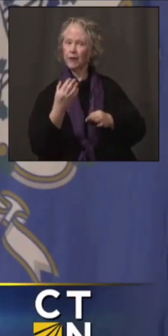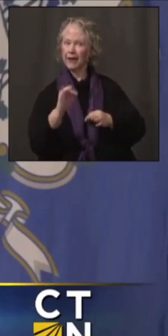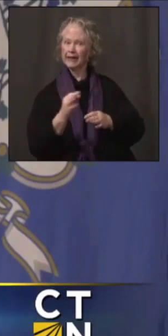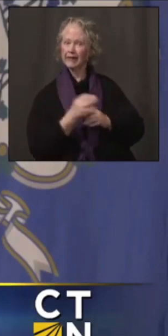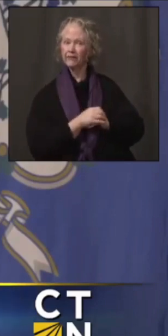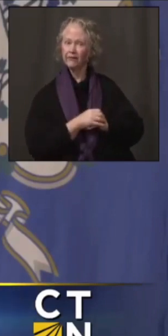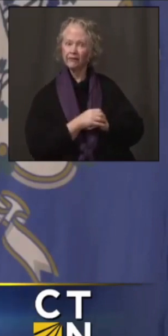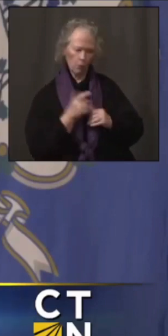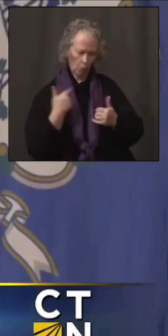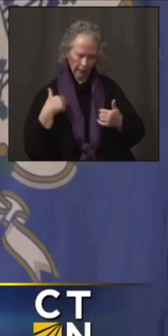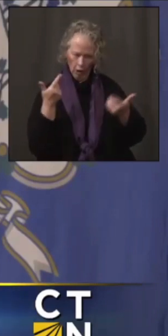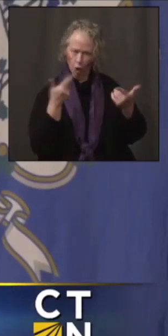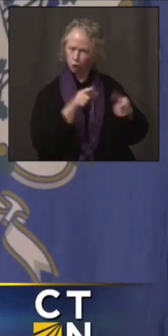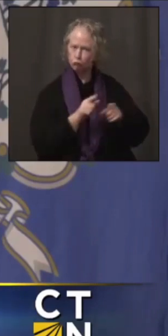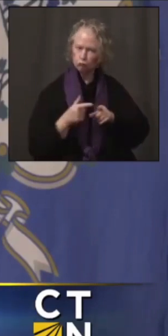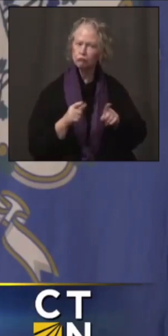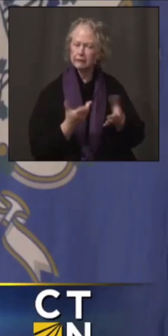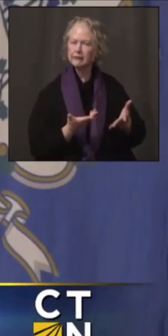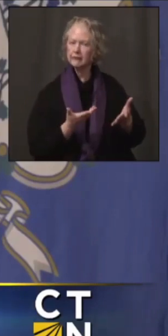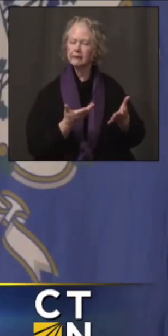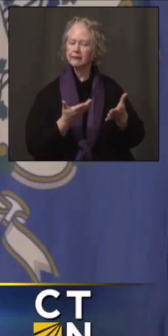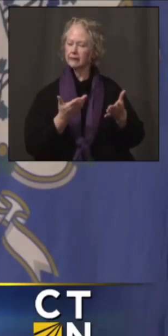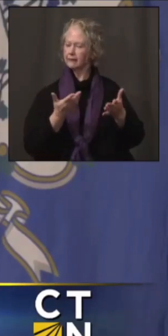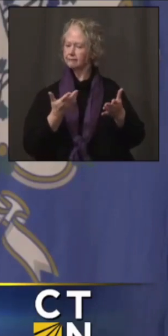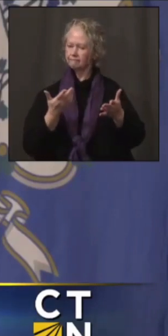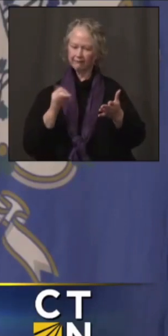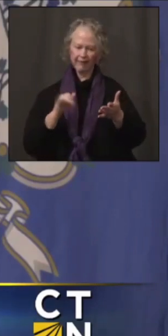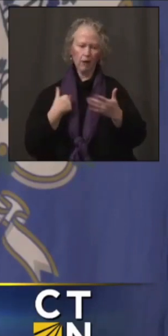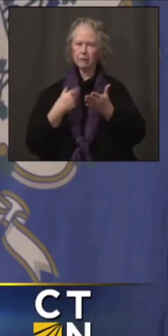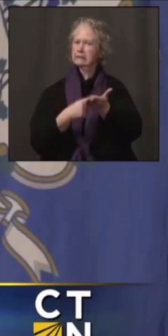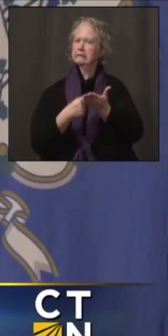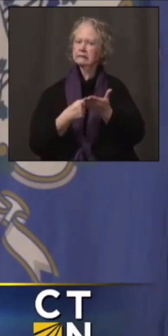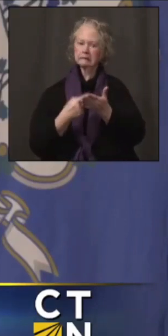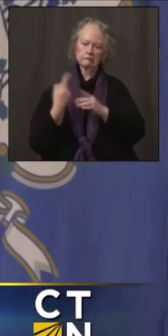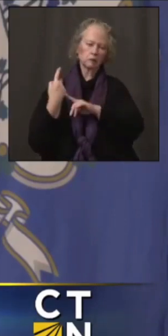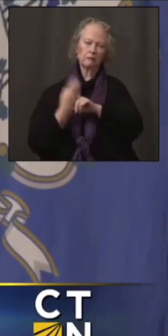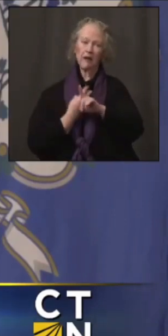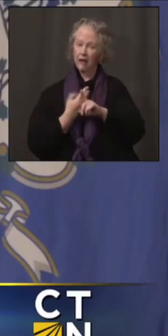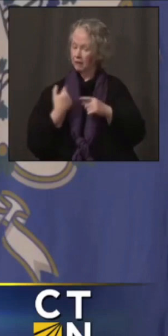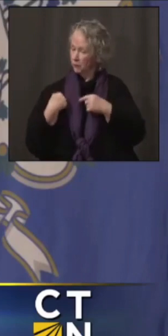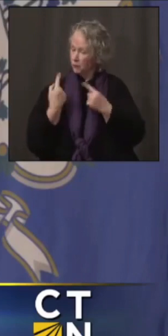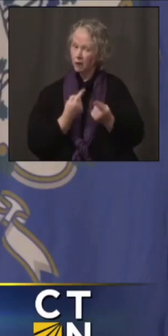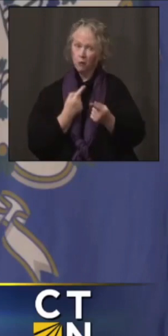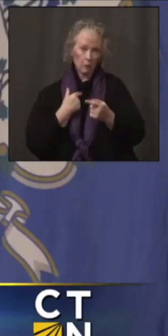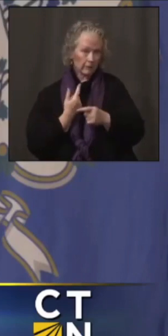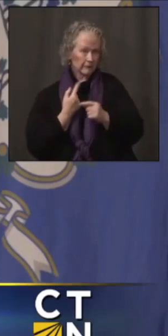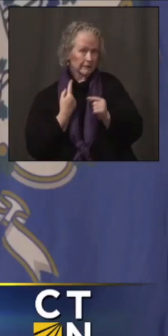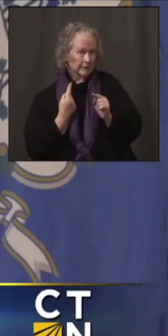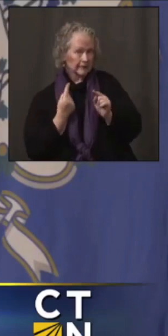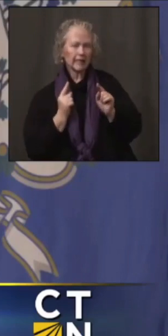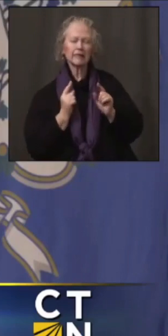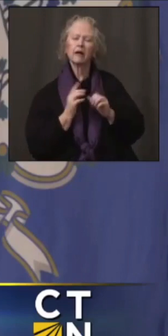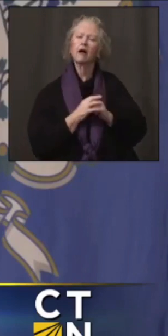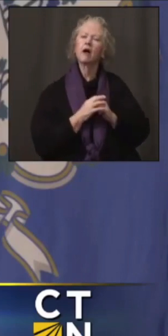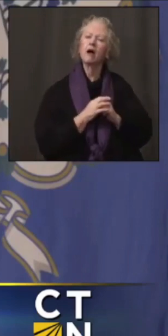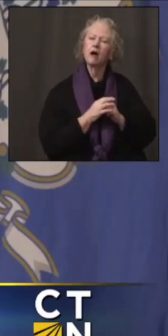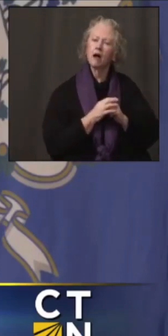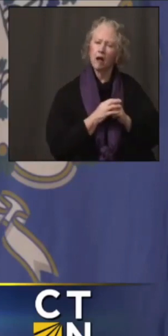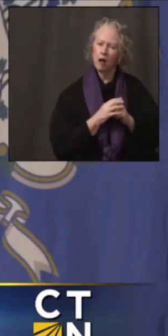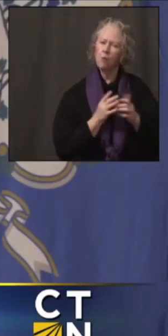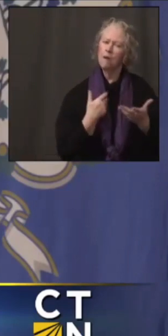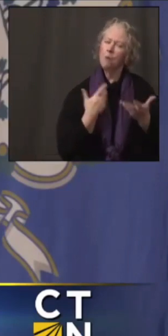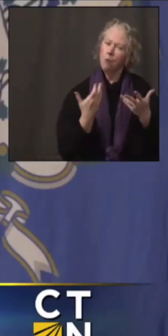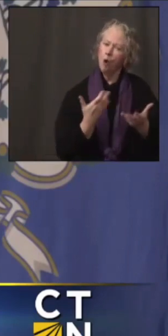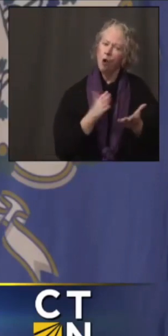date we all agreed to going back a couple of months ago. I think it's been pretty successful. We are more likely to have our schools open